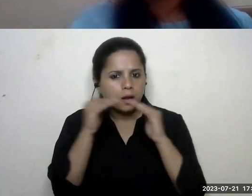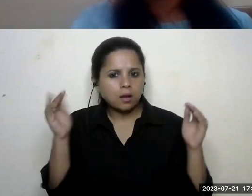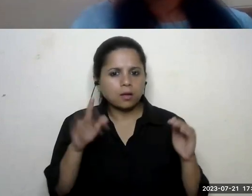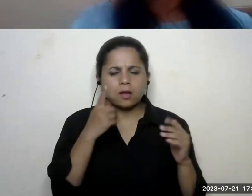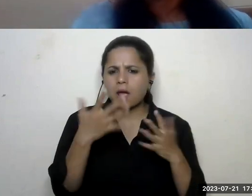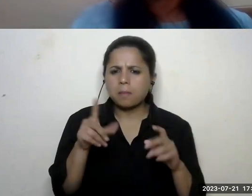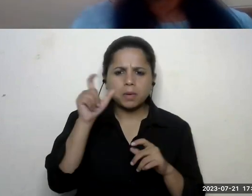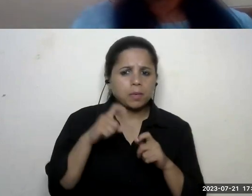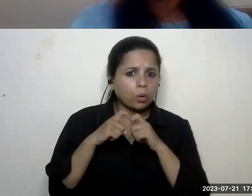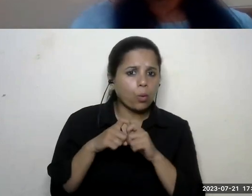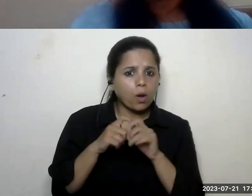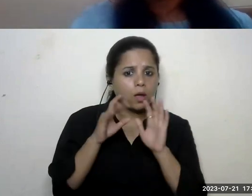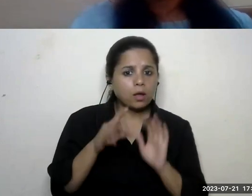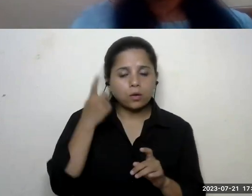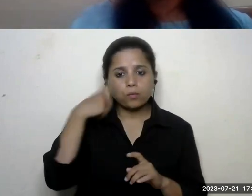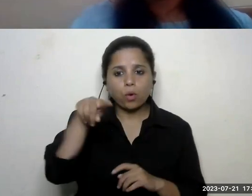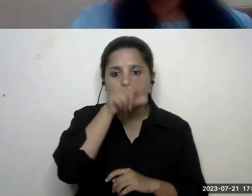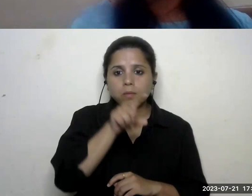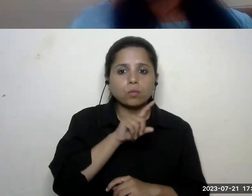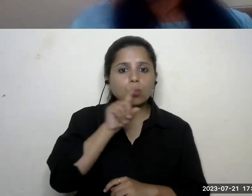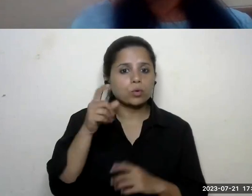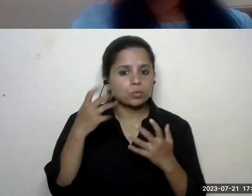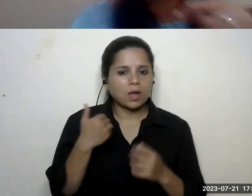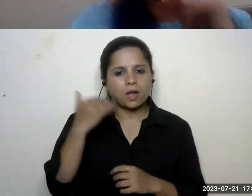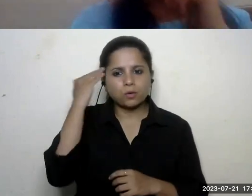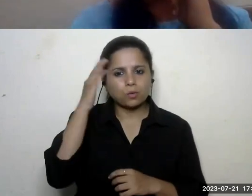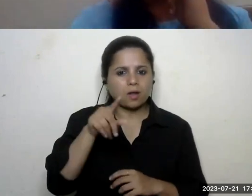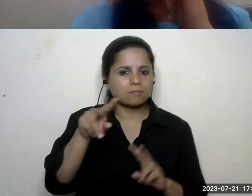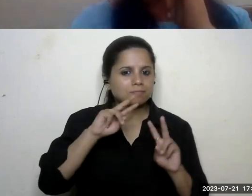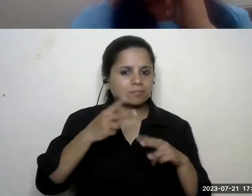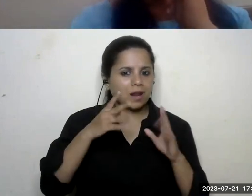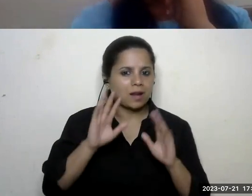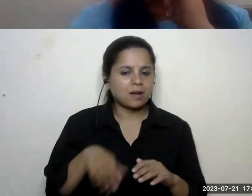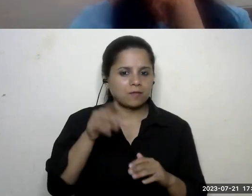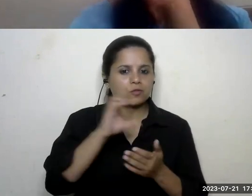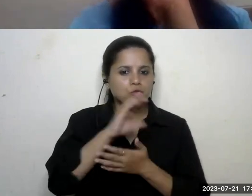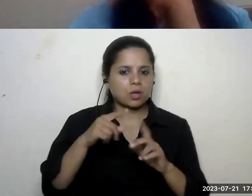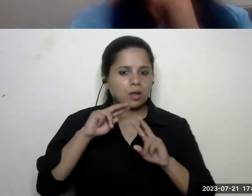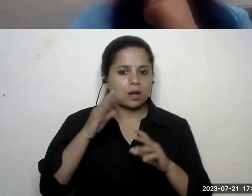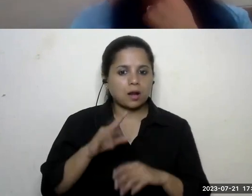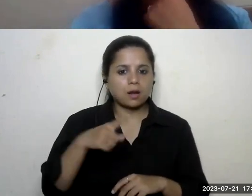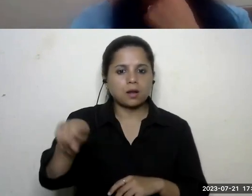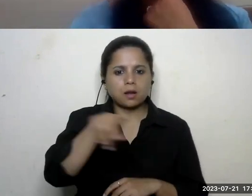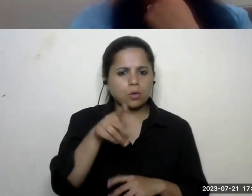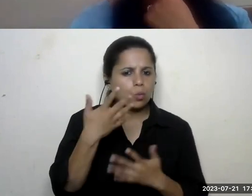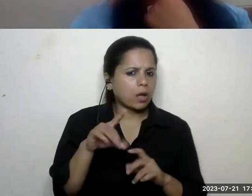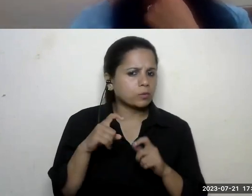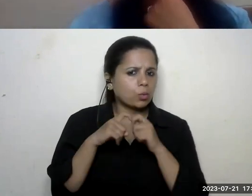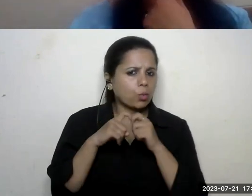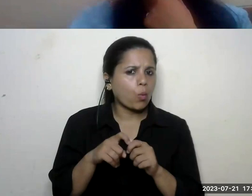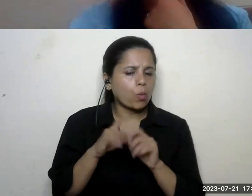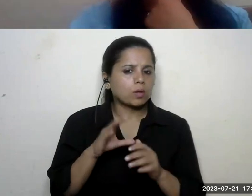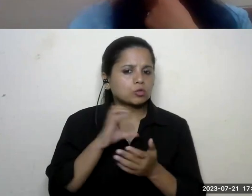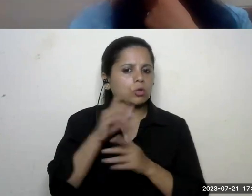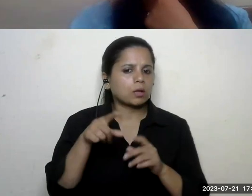any questions for our speakers today i know you responded during the chat but please type your questions in the chat